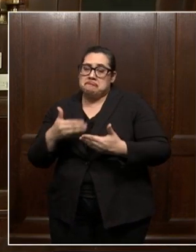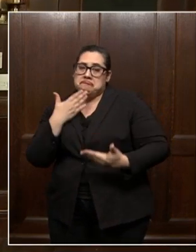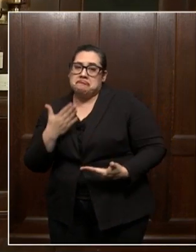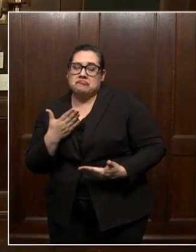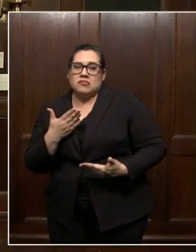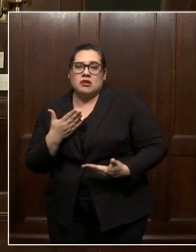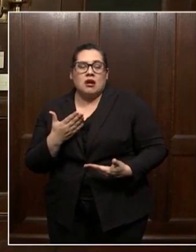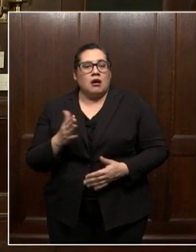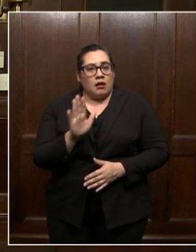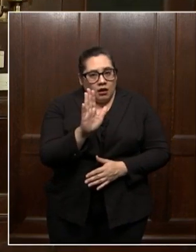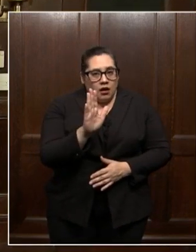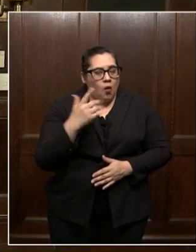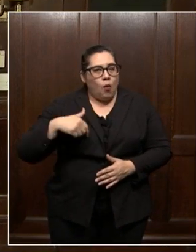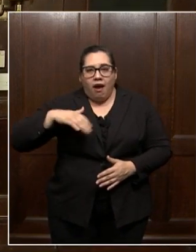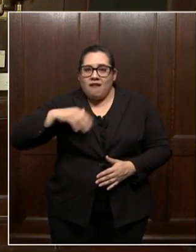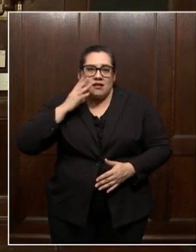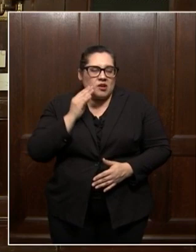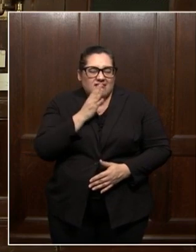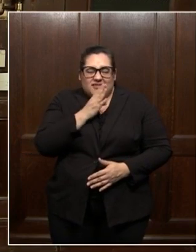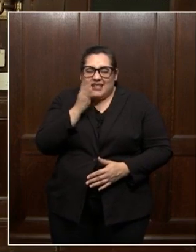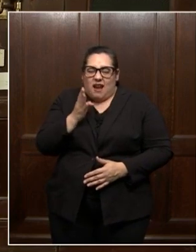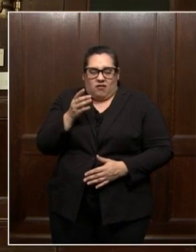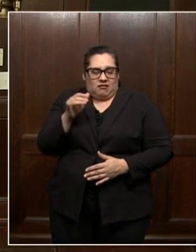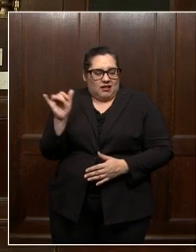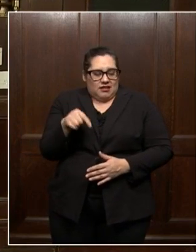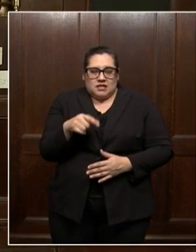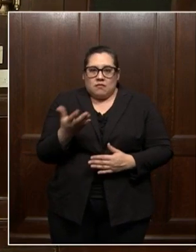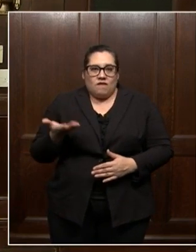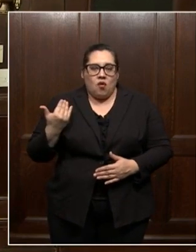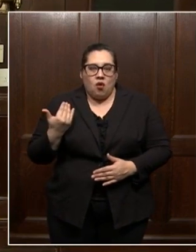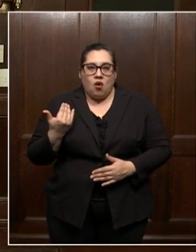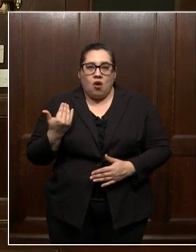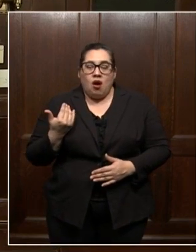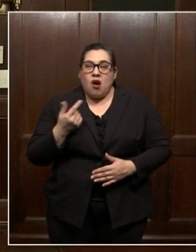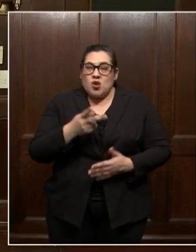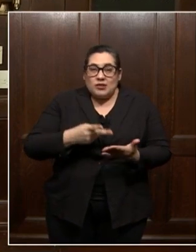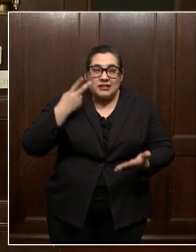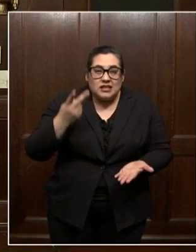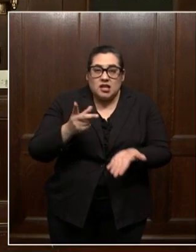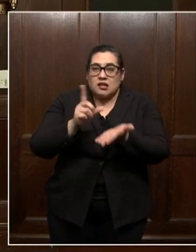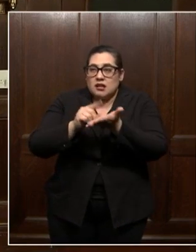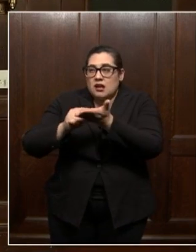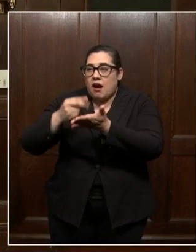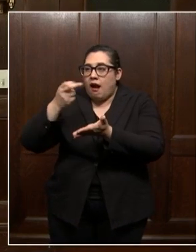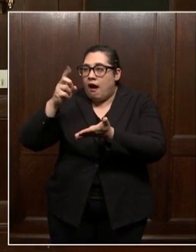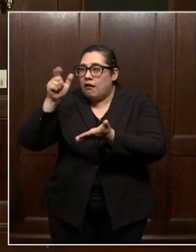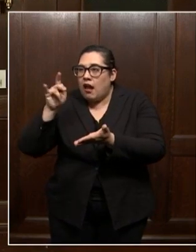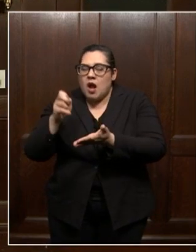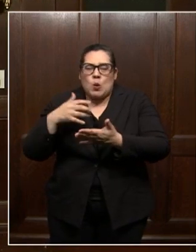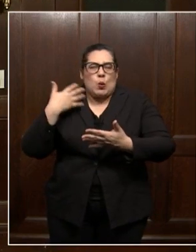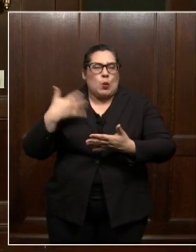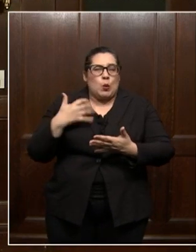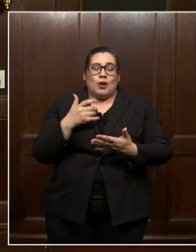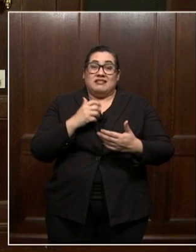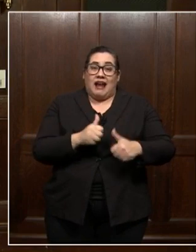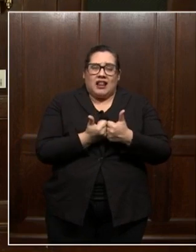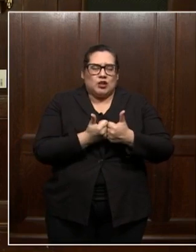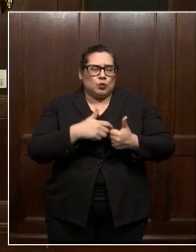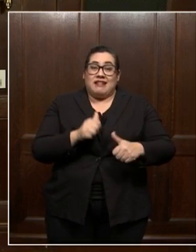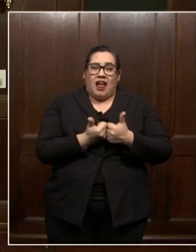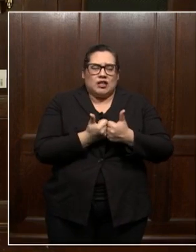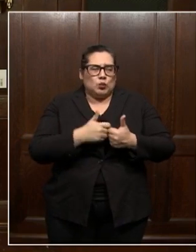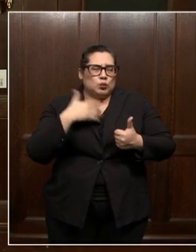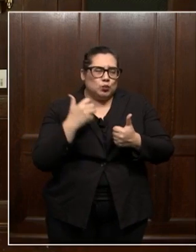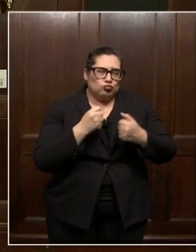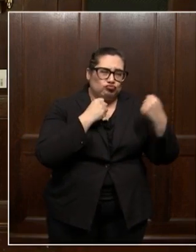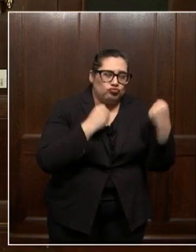We haven't been through anything like this before. The headlines are incessant. The challenges are so significant. And I